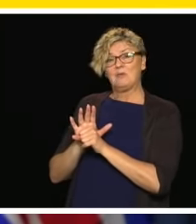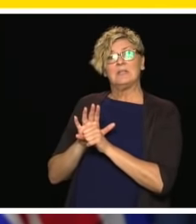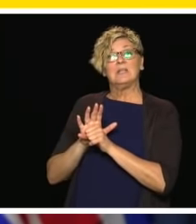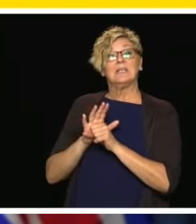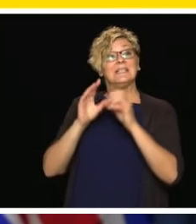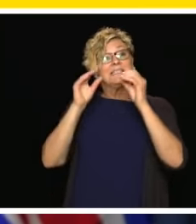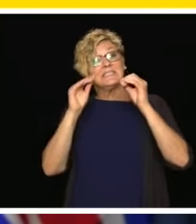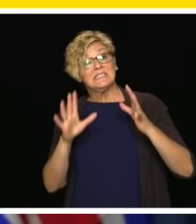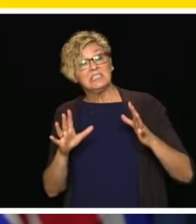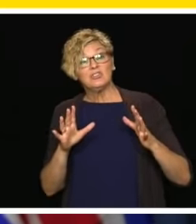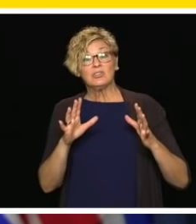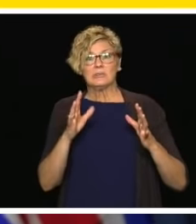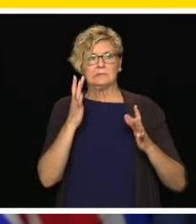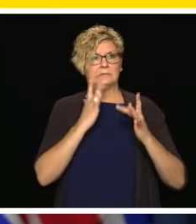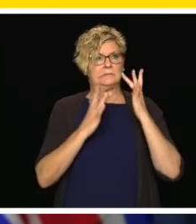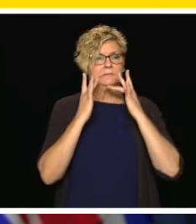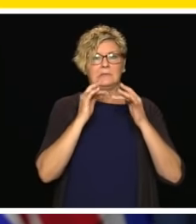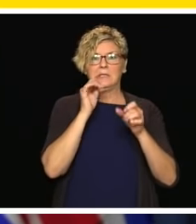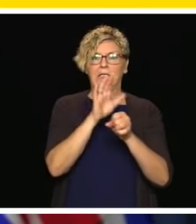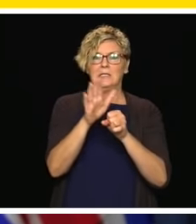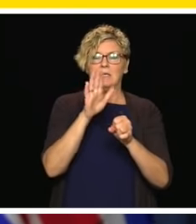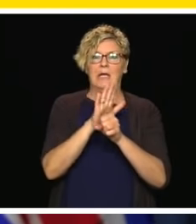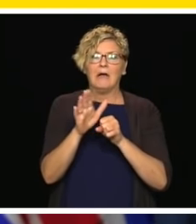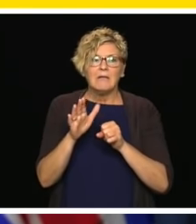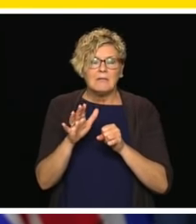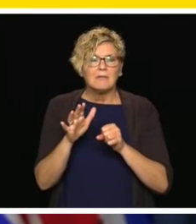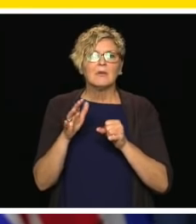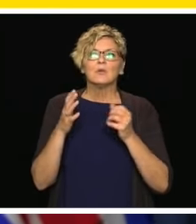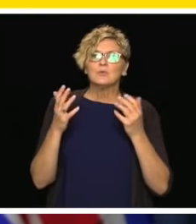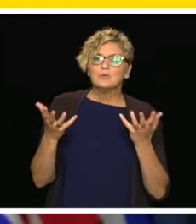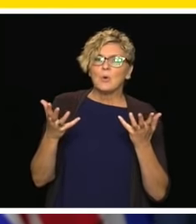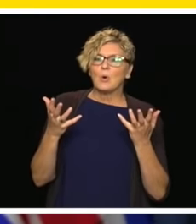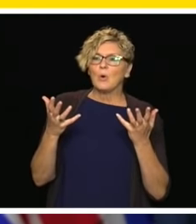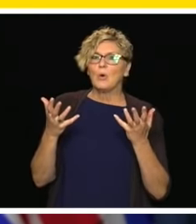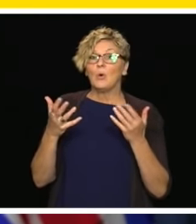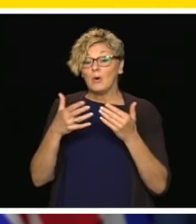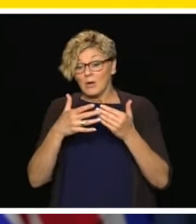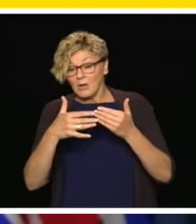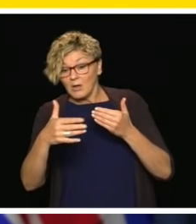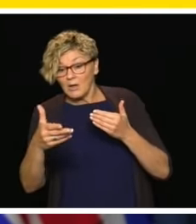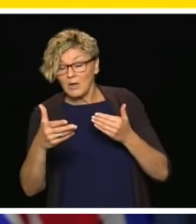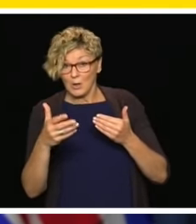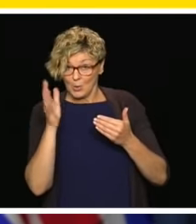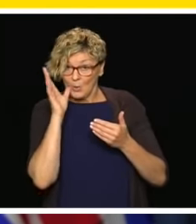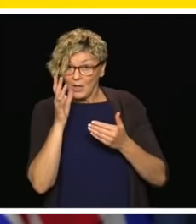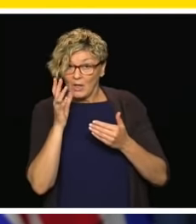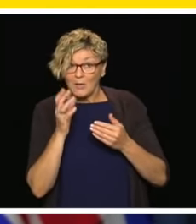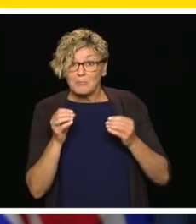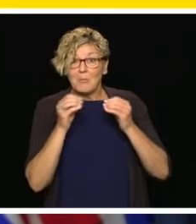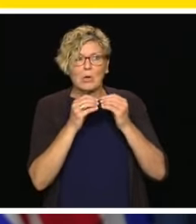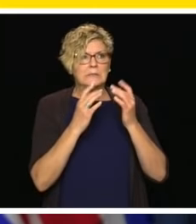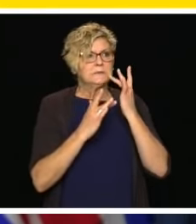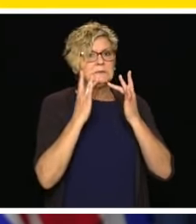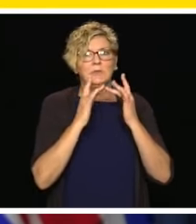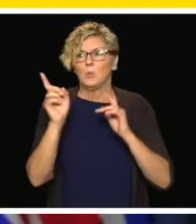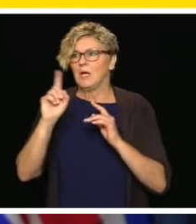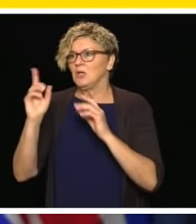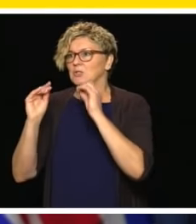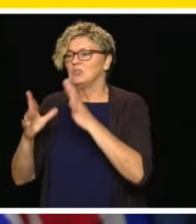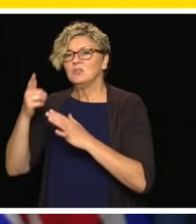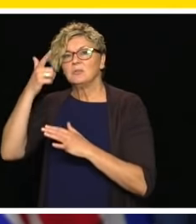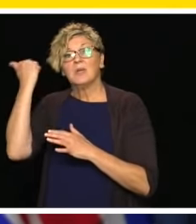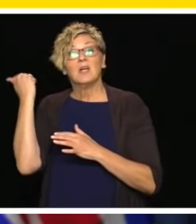like if we're going to have increased teacher absences if every teacher is supposed to self-isolate, they've got a sniffle, which